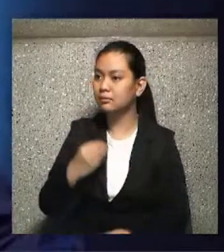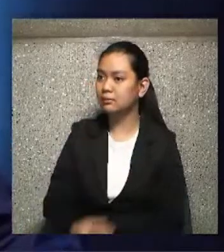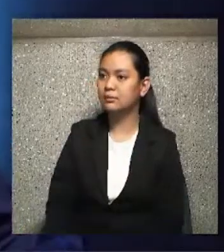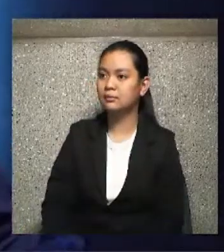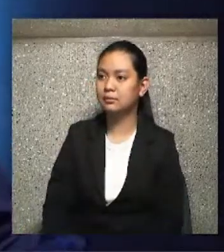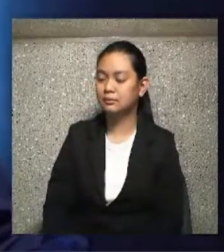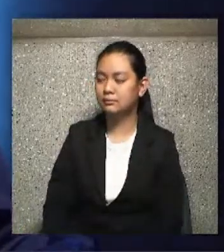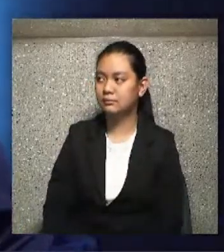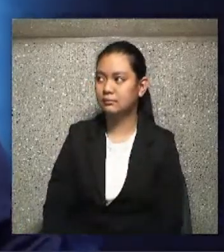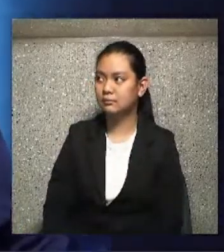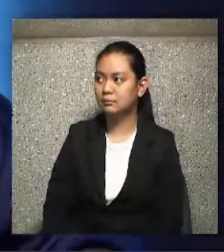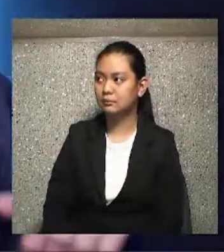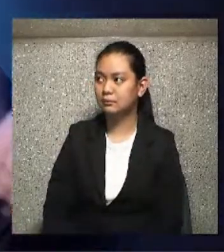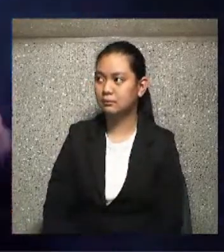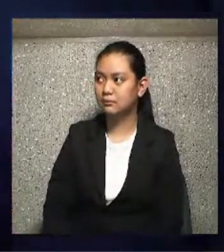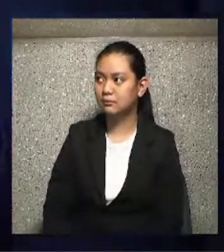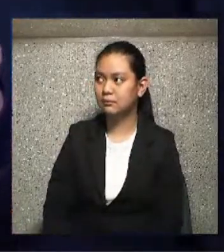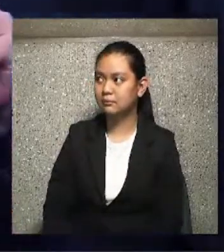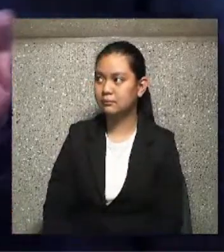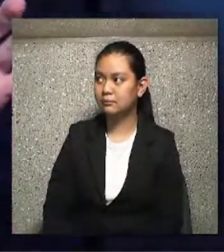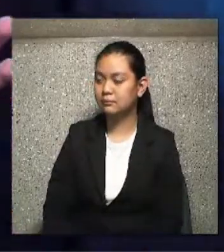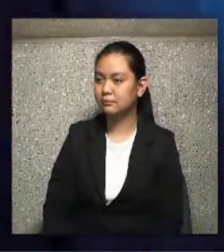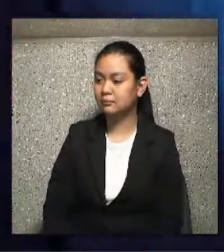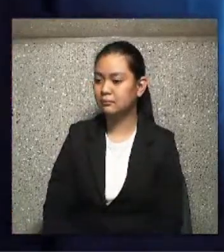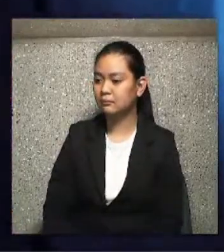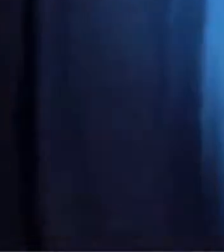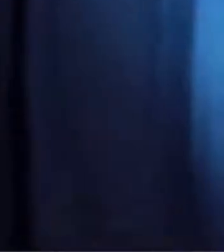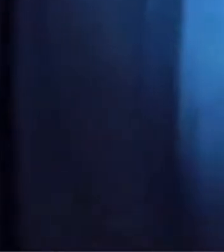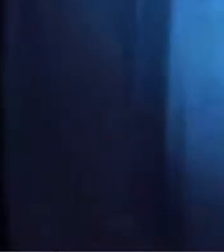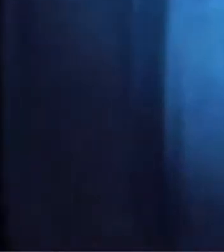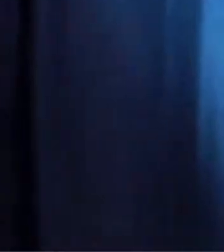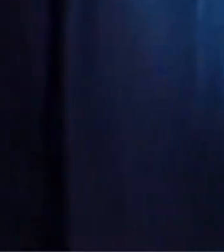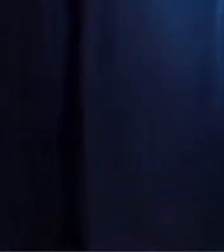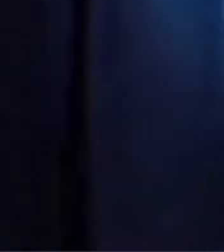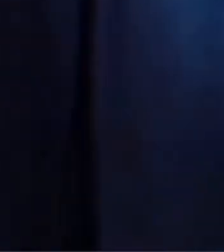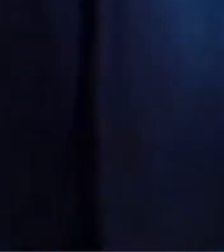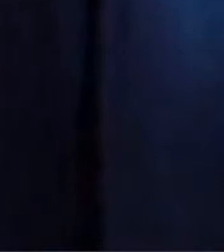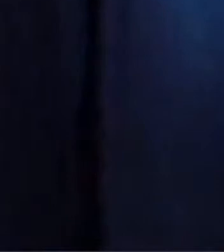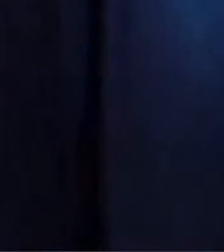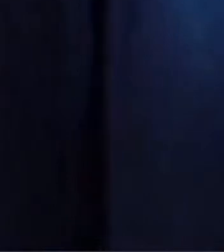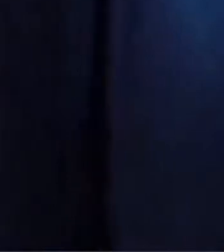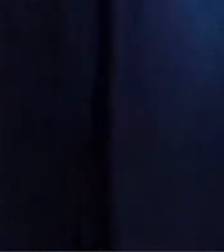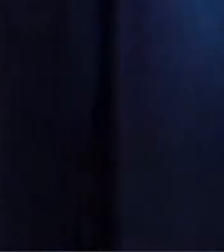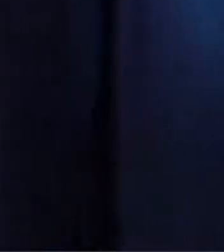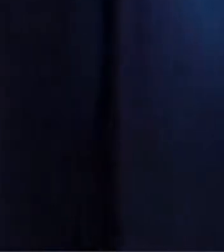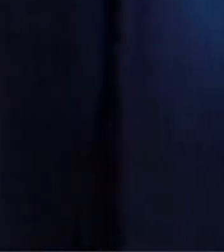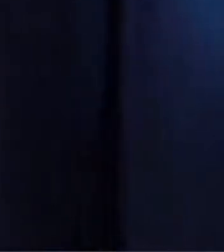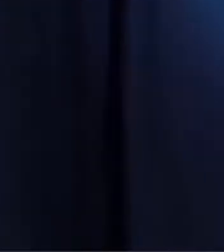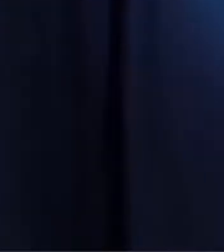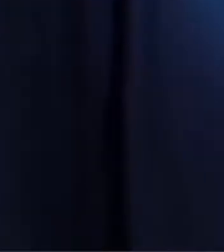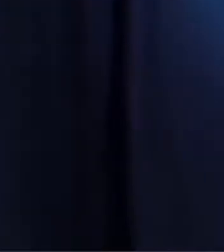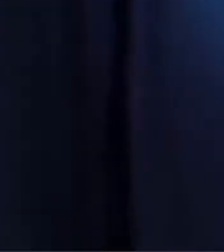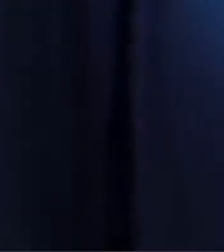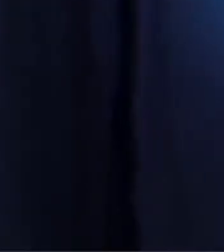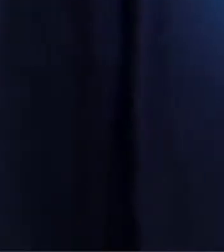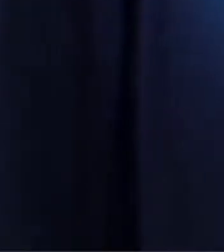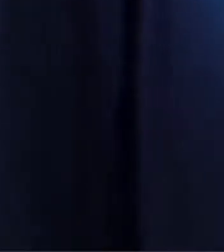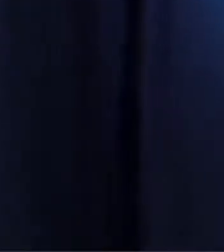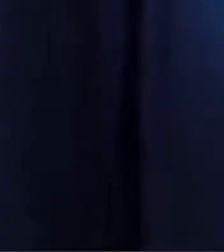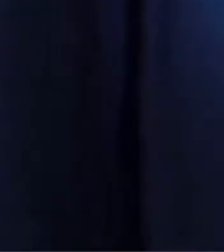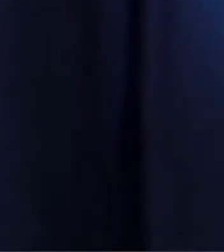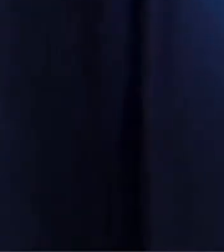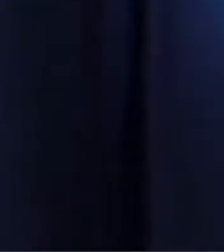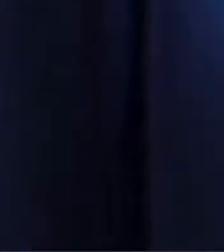conceive. Known and loved before anyone thought of you, before anyone knew your name. That's Saint Benedict.